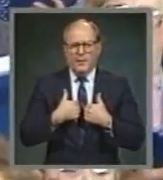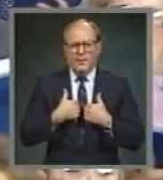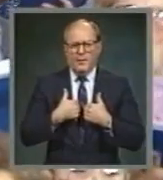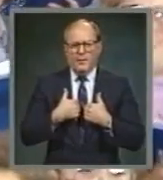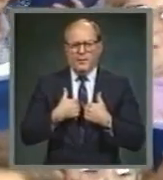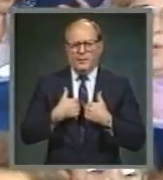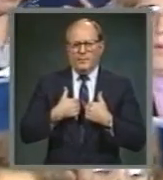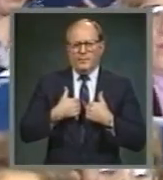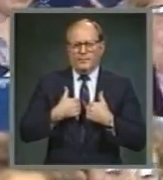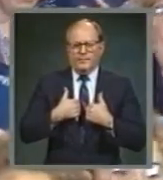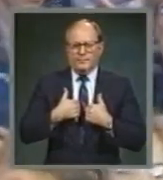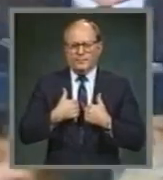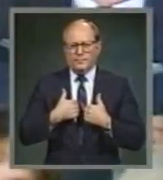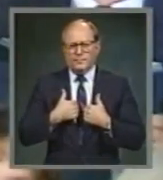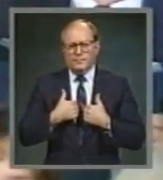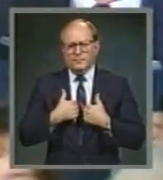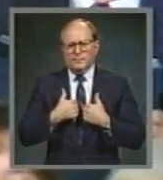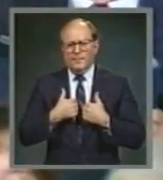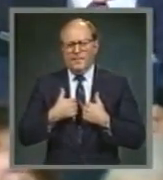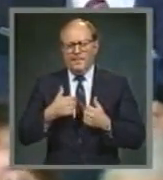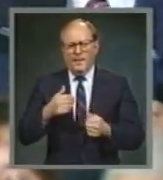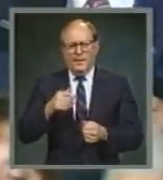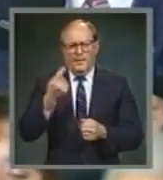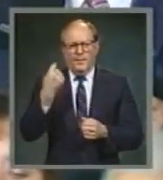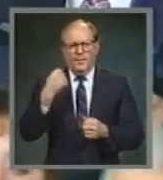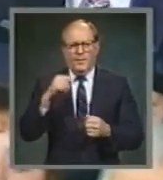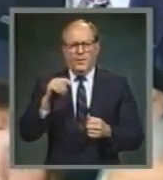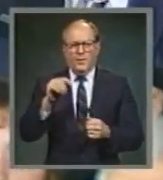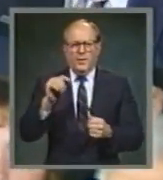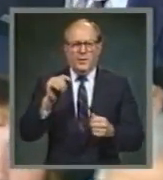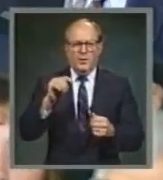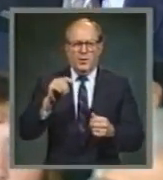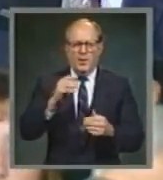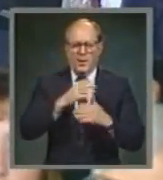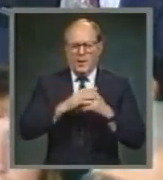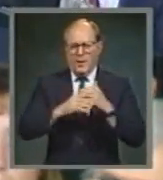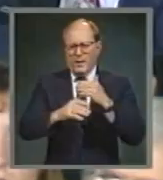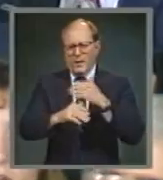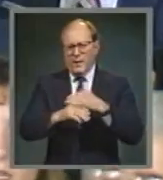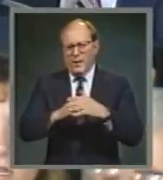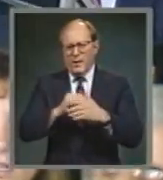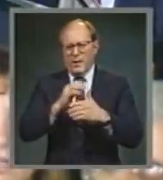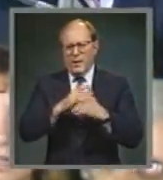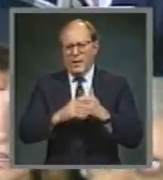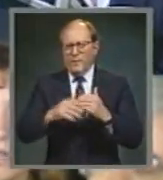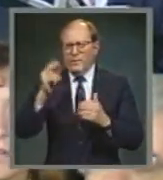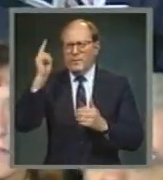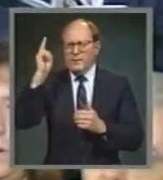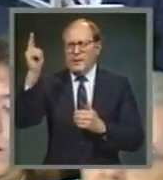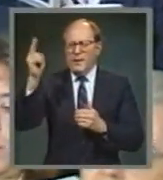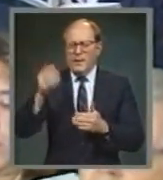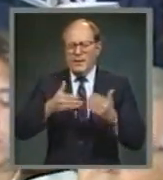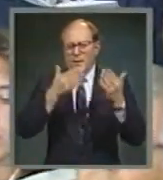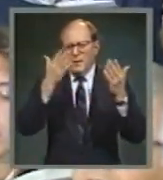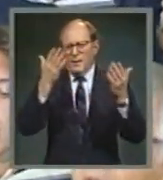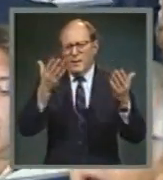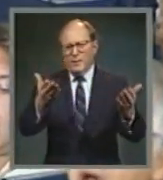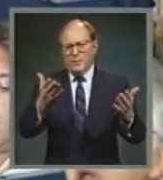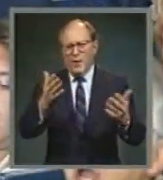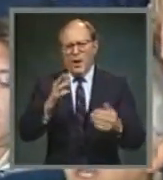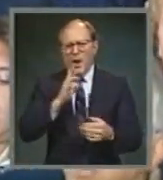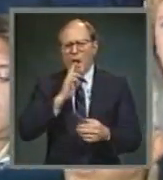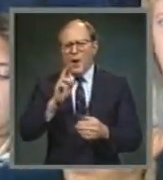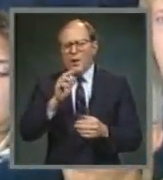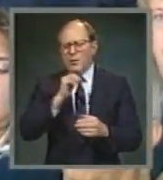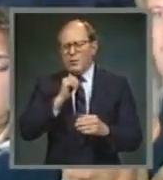owe. The comforts He affords